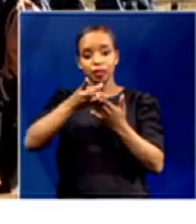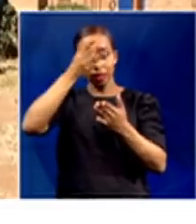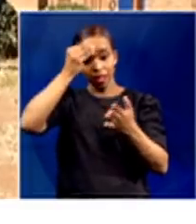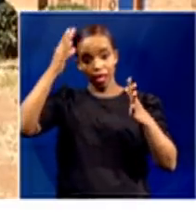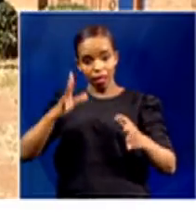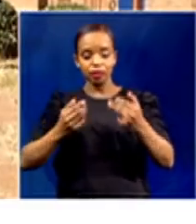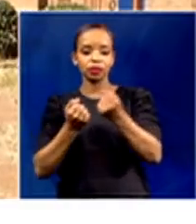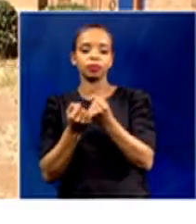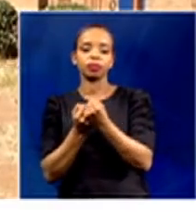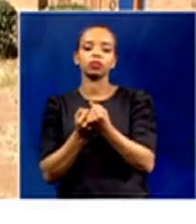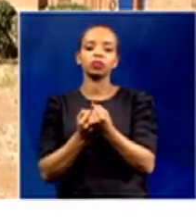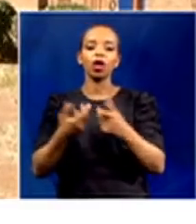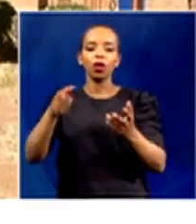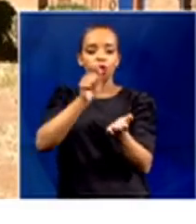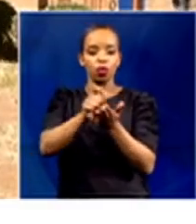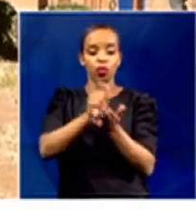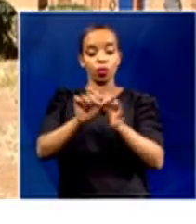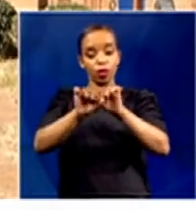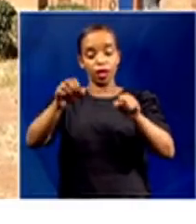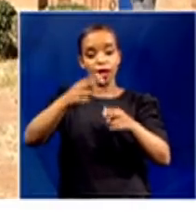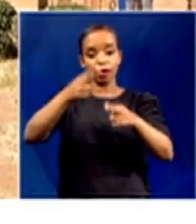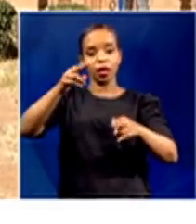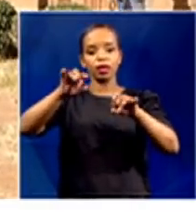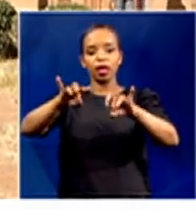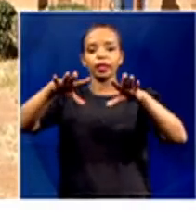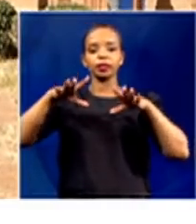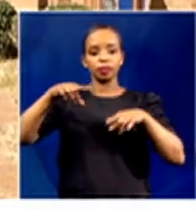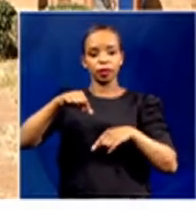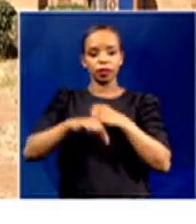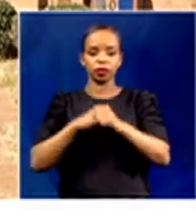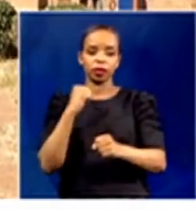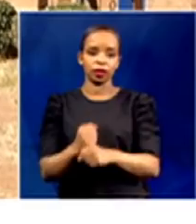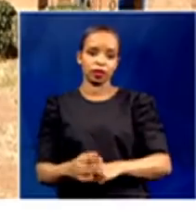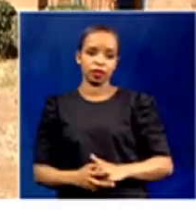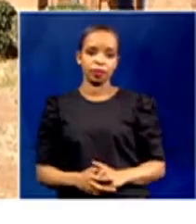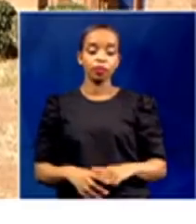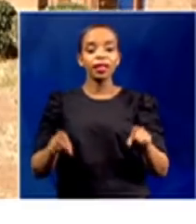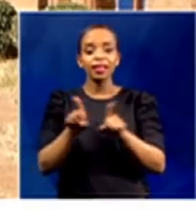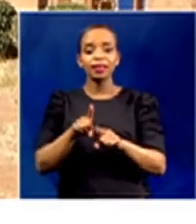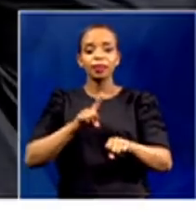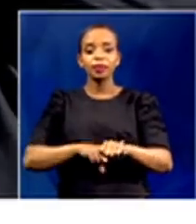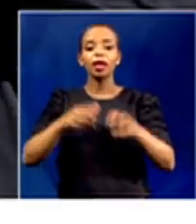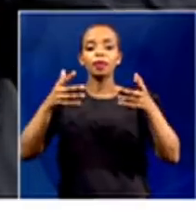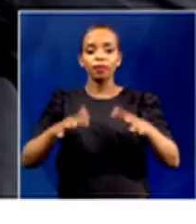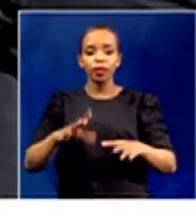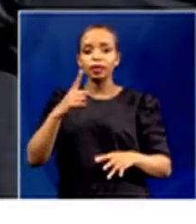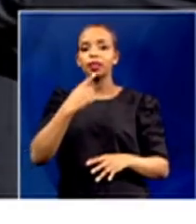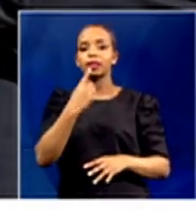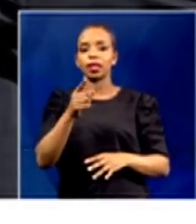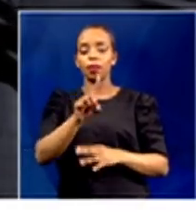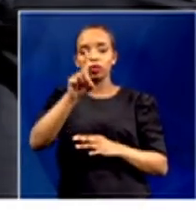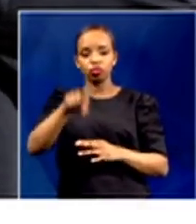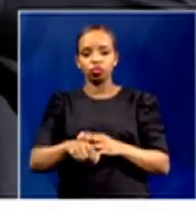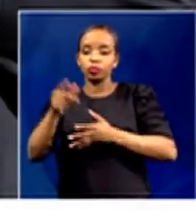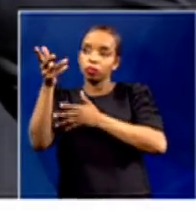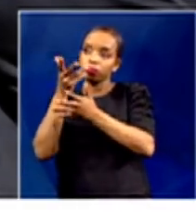year. But at the very same time, we at that time also said that we should be discussing with the Department